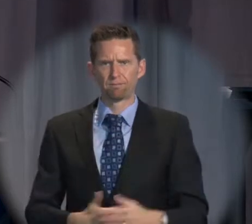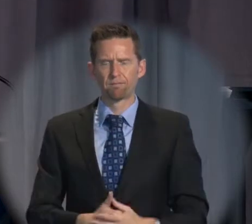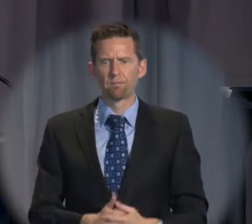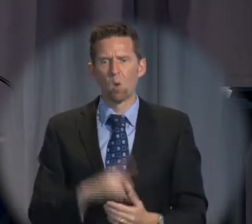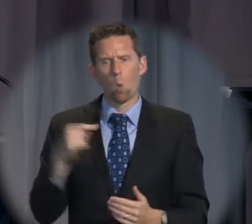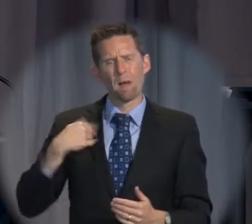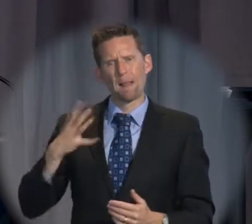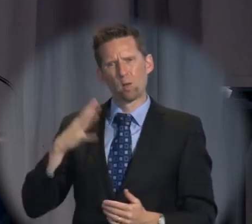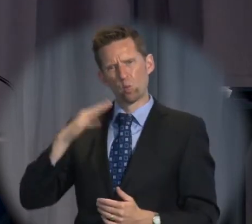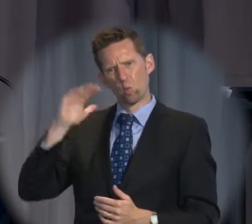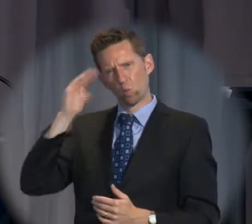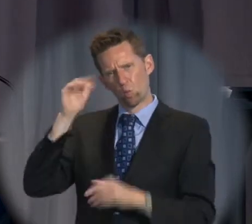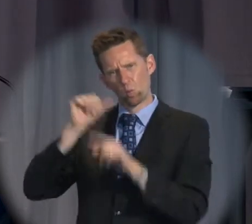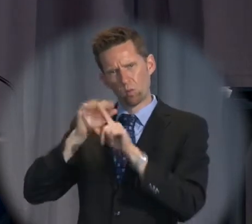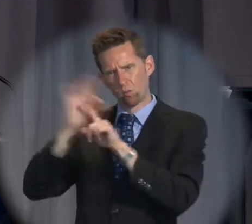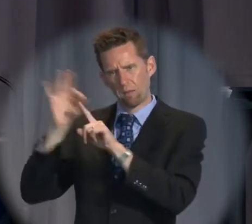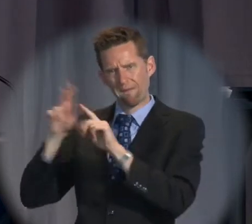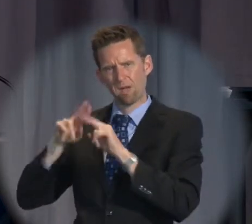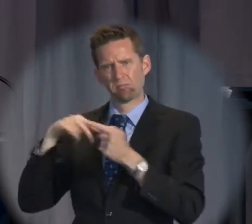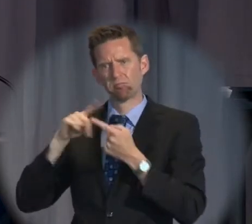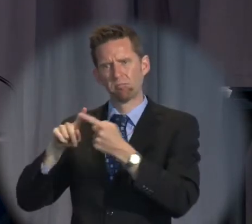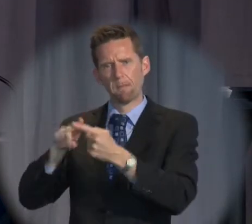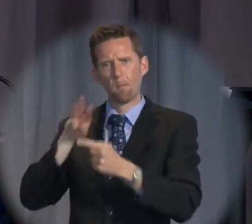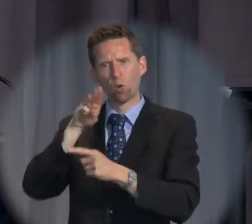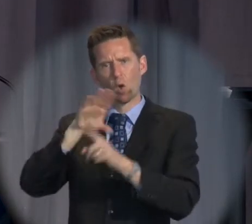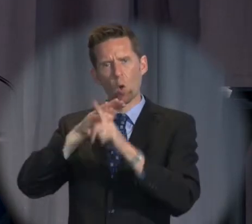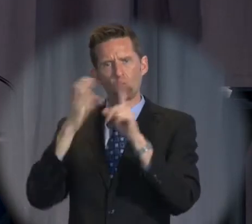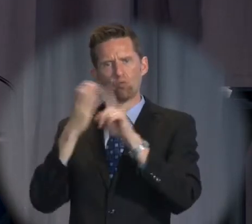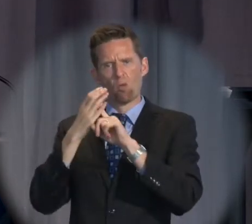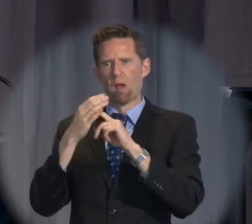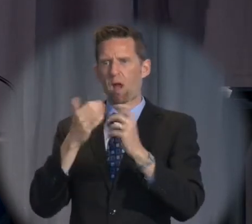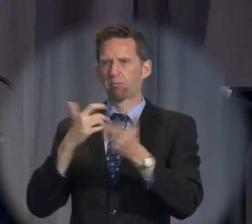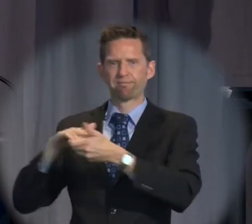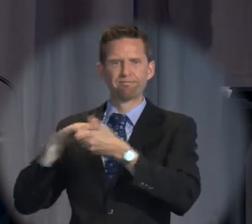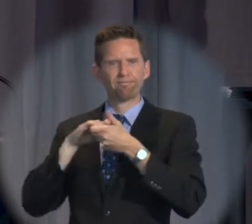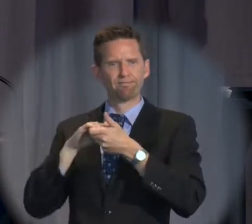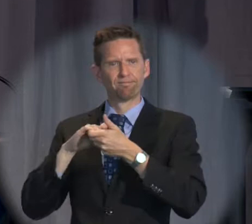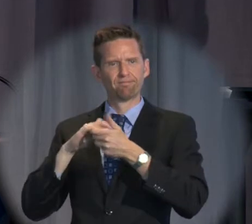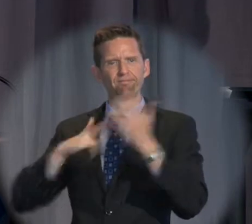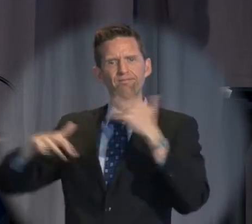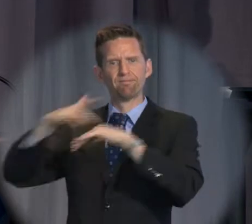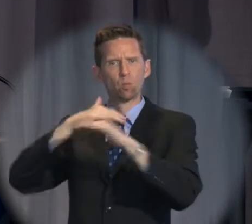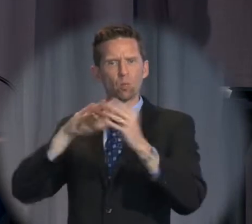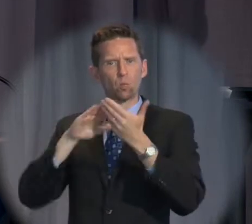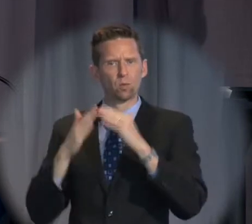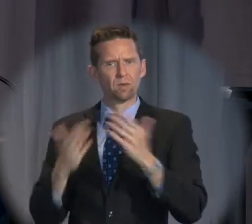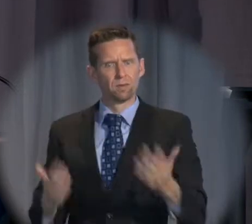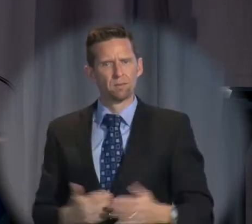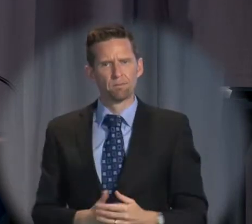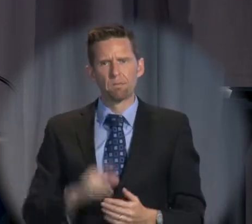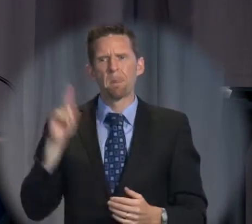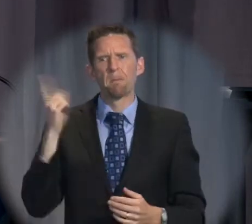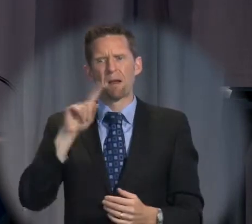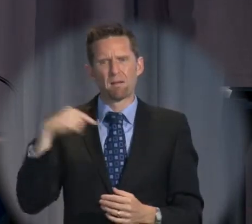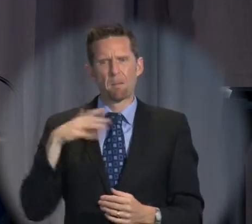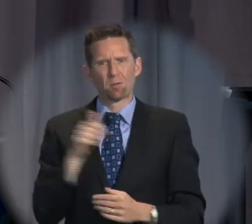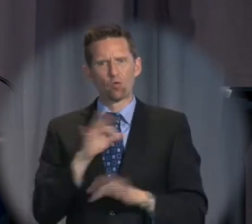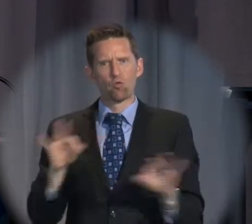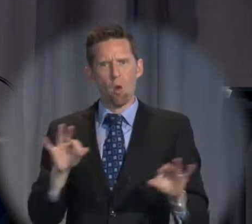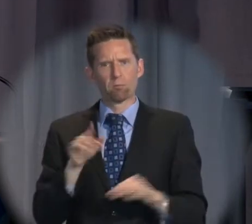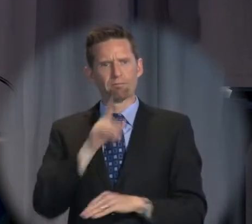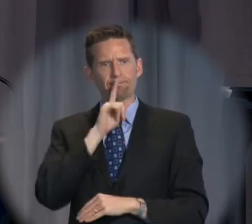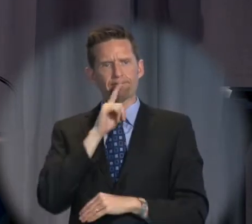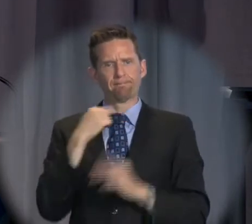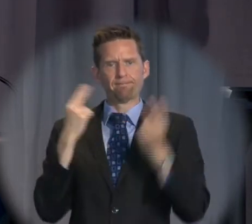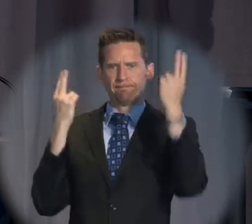sustain our multicultural and generally harmonious community. But we must not remain silent in the face of a